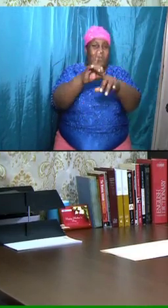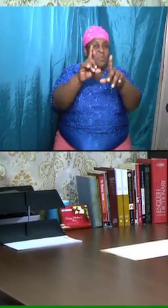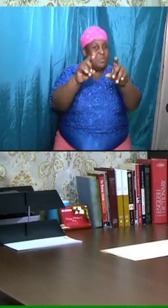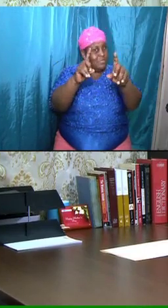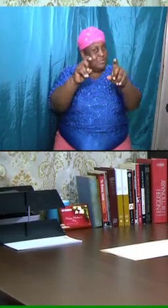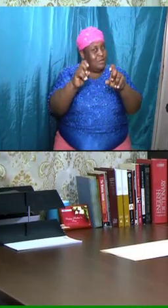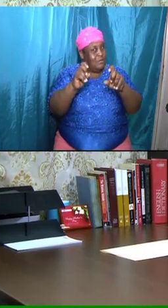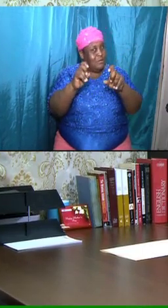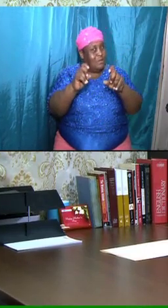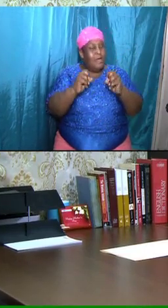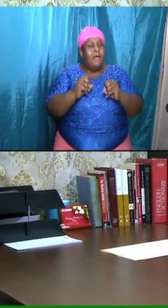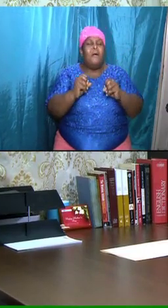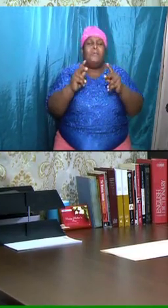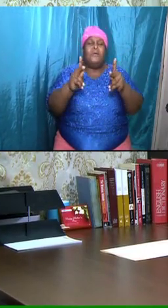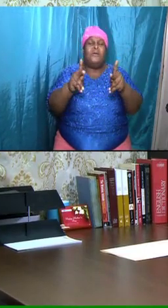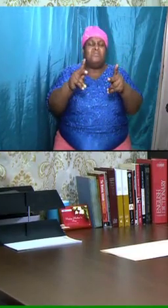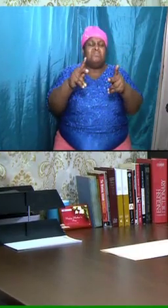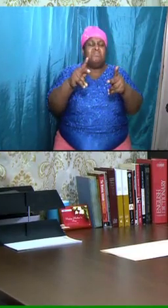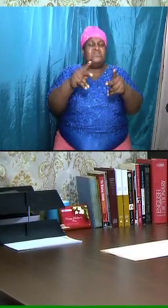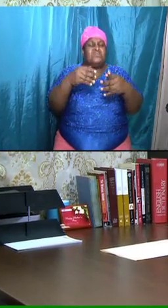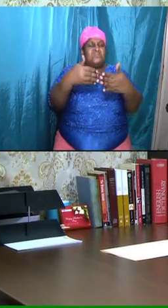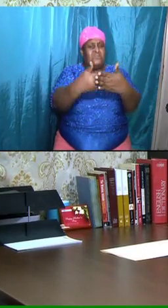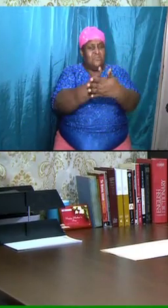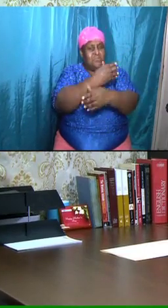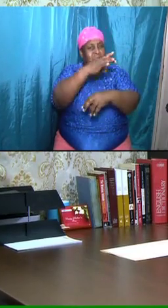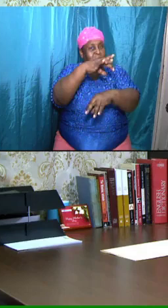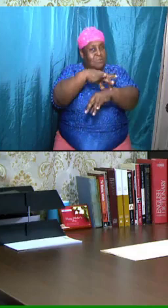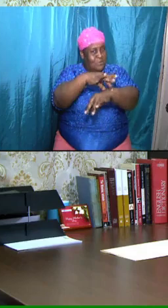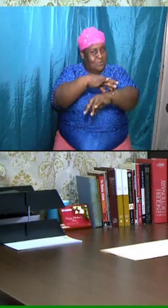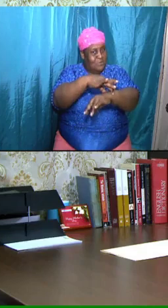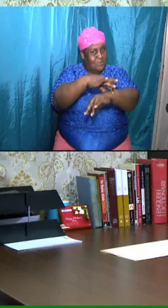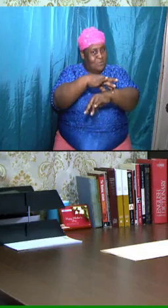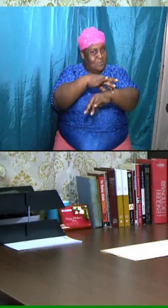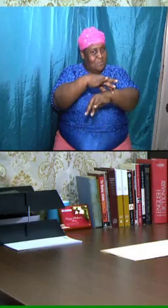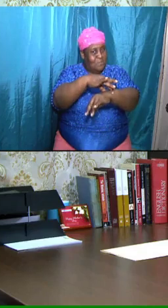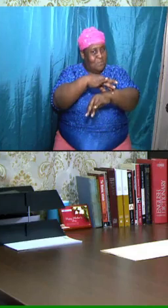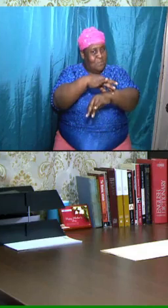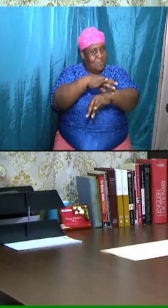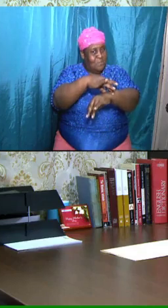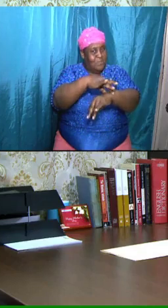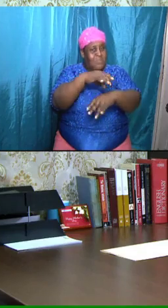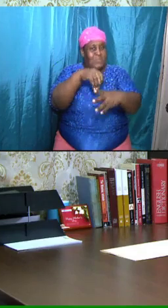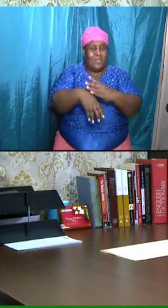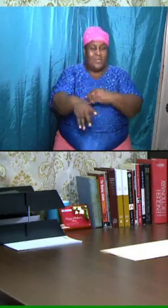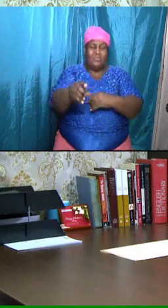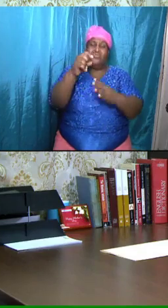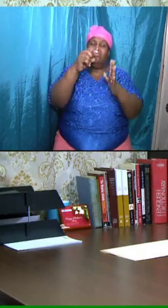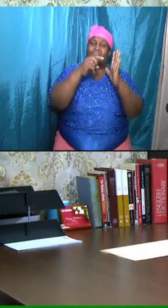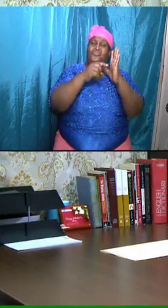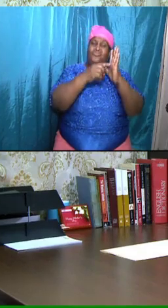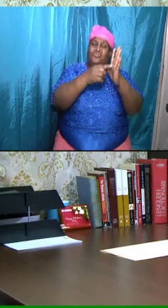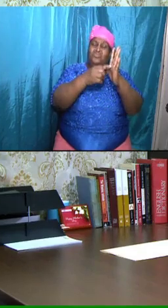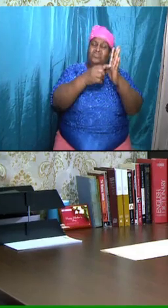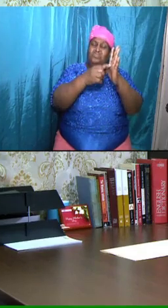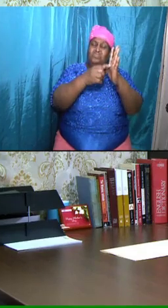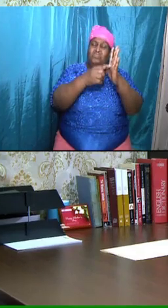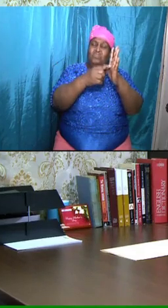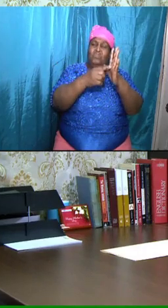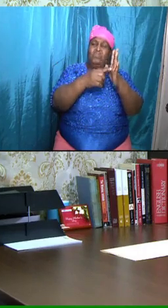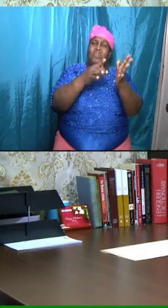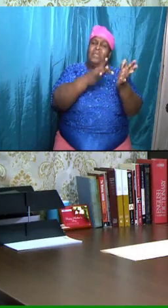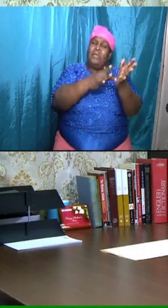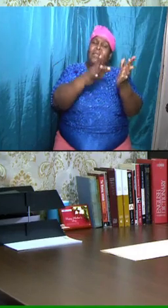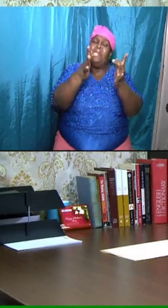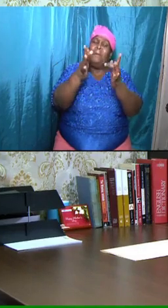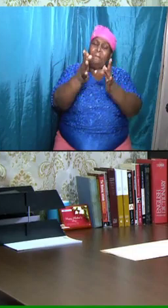going to be inhabitants there? So we are going to put some things into perspective and indeed show that the Bible speaks about